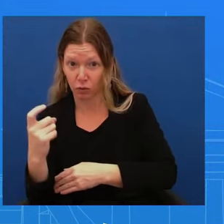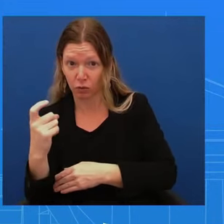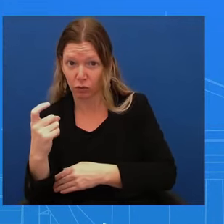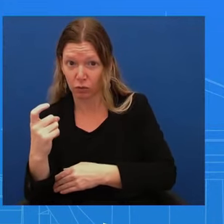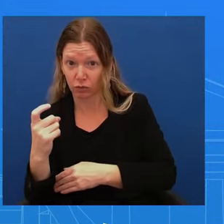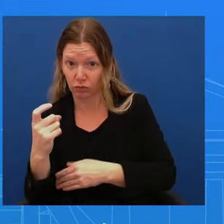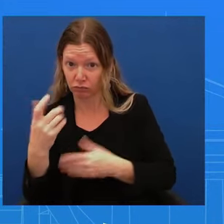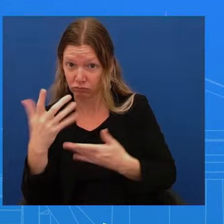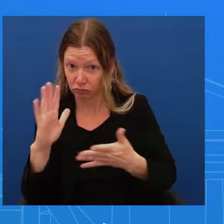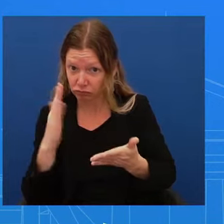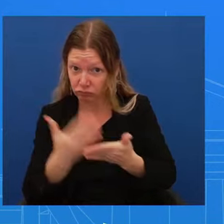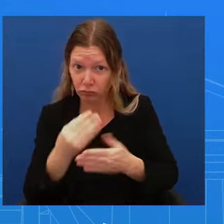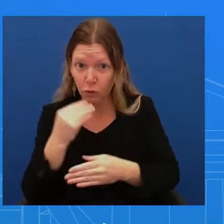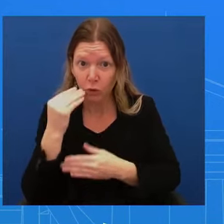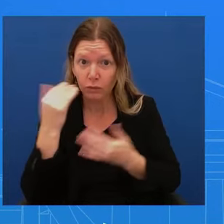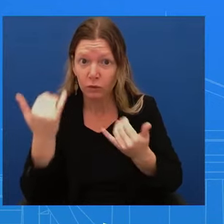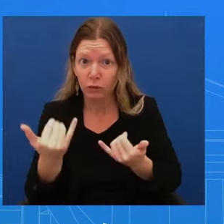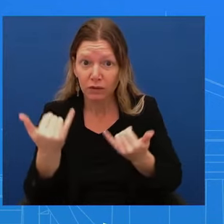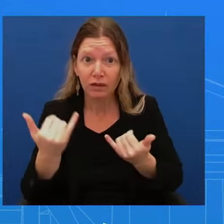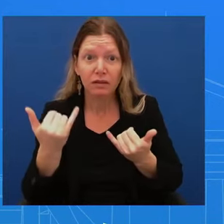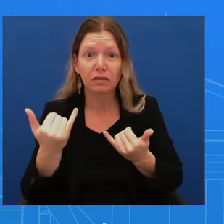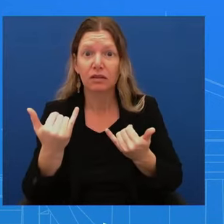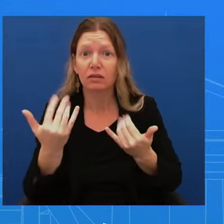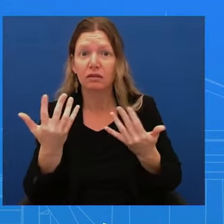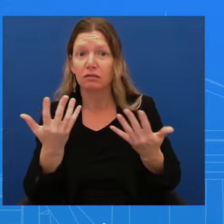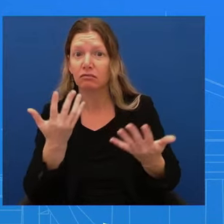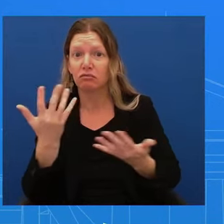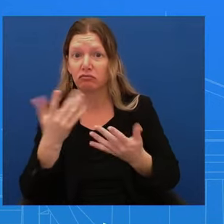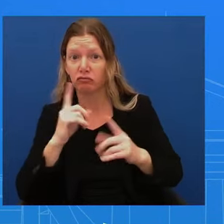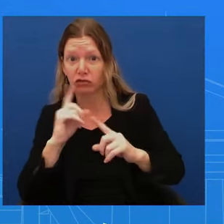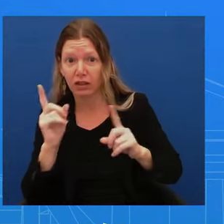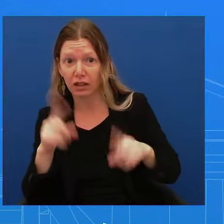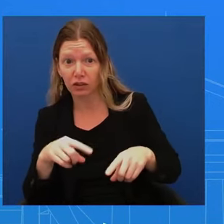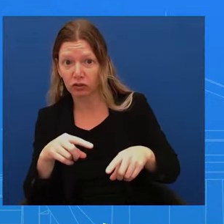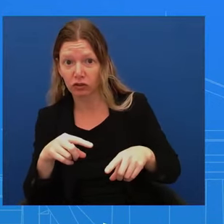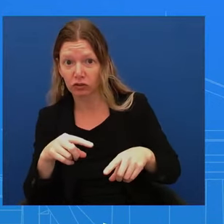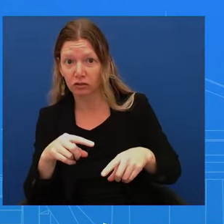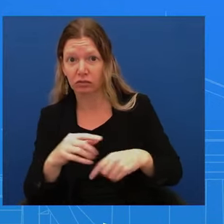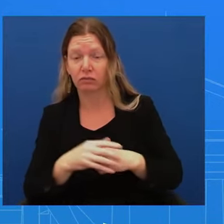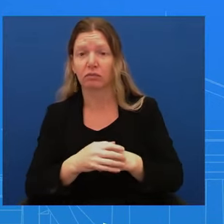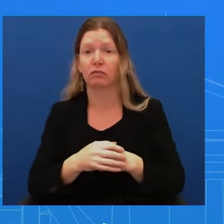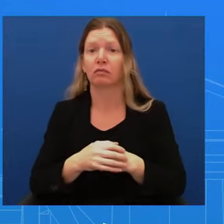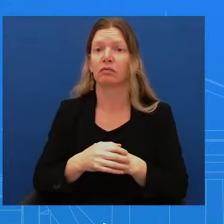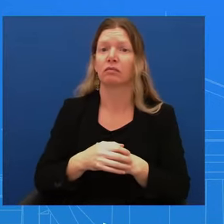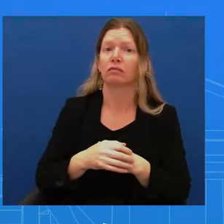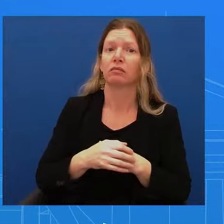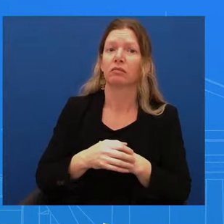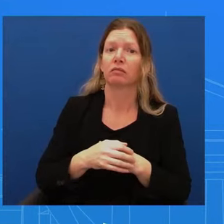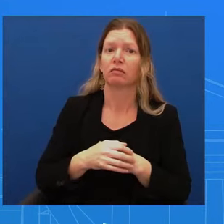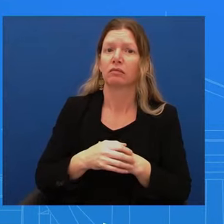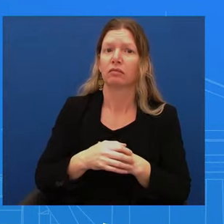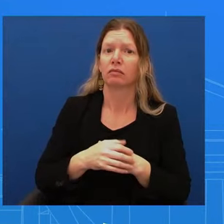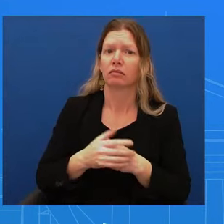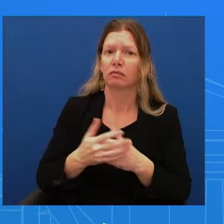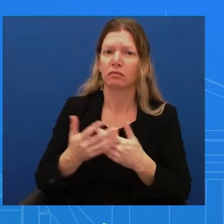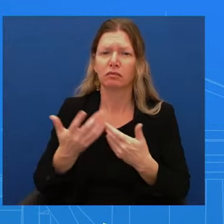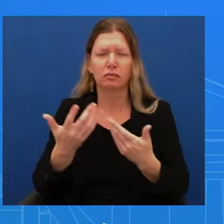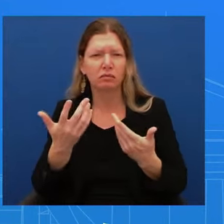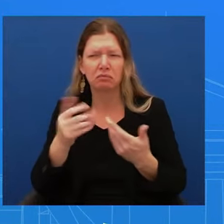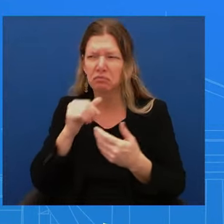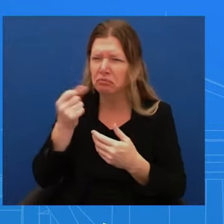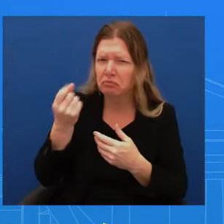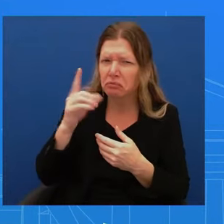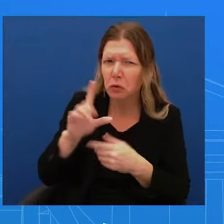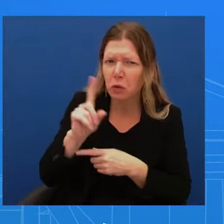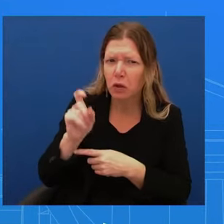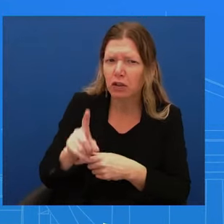informed by the Chief of Staff earlier this morning, and I'm not going to go into any more detail than that. Good answer.